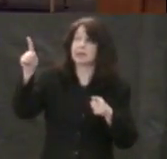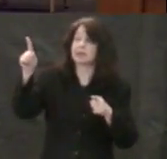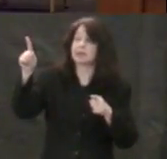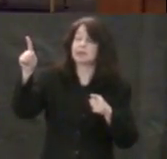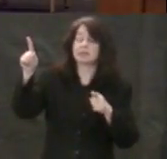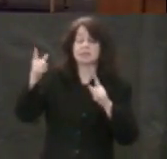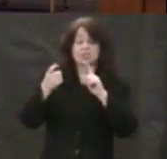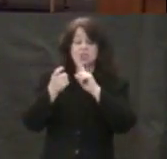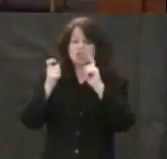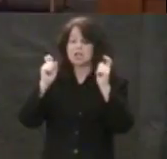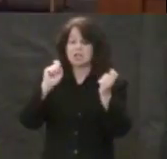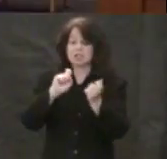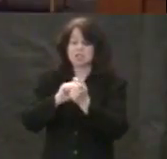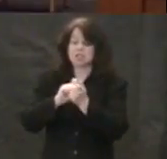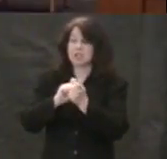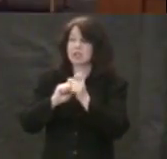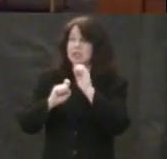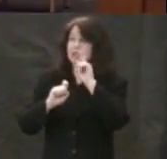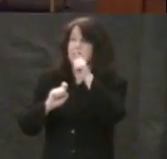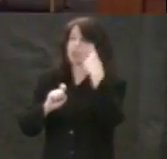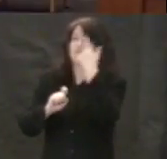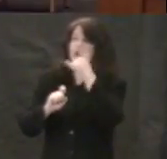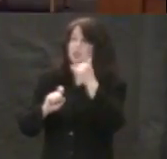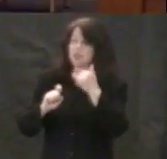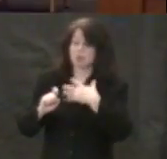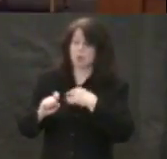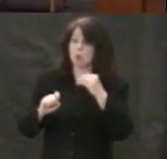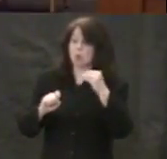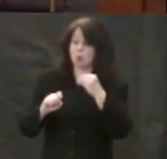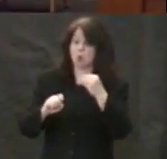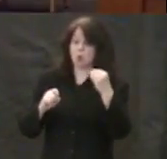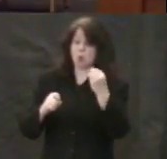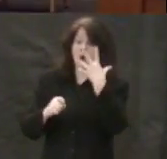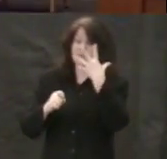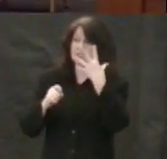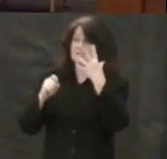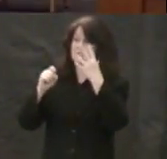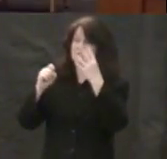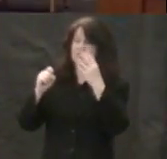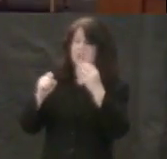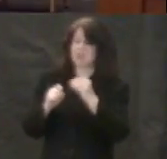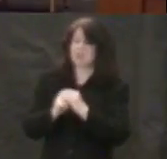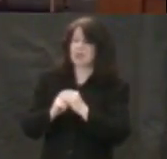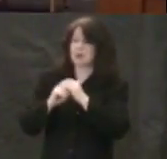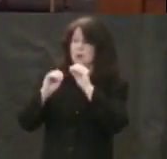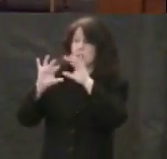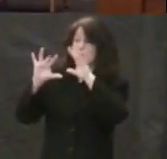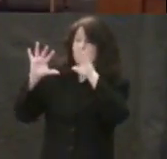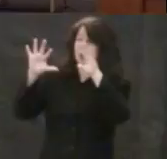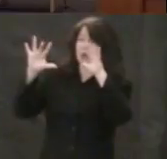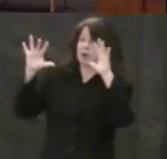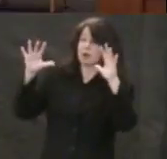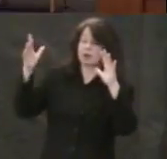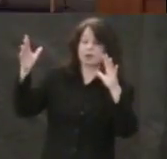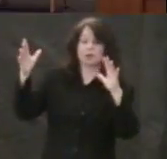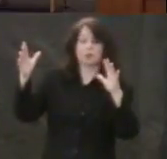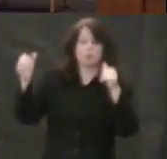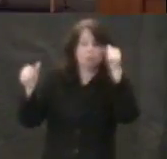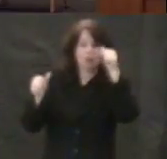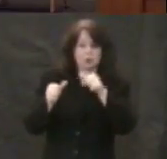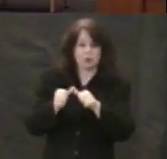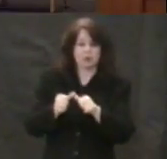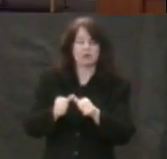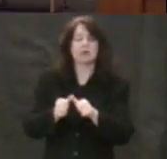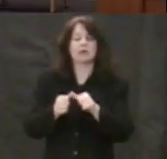our Gospel from Matthew for today. In this story, Peter, James,